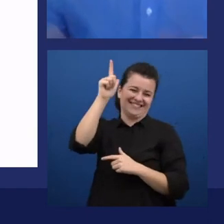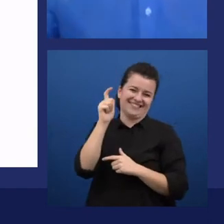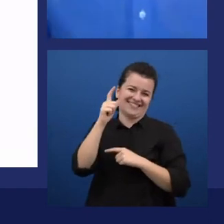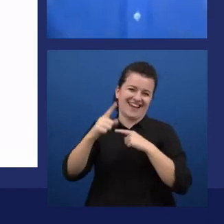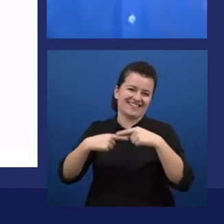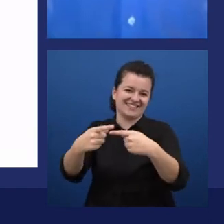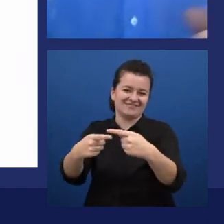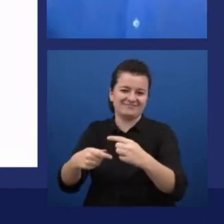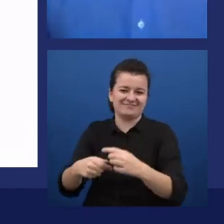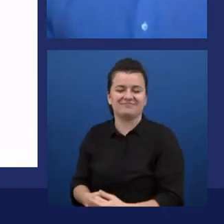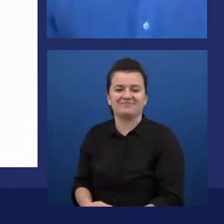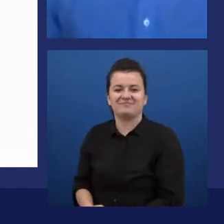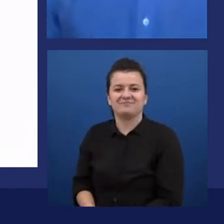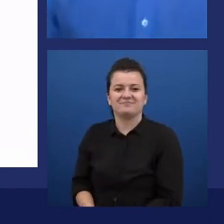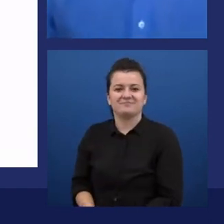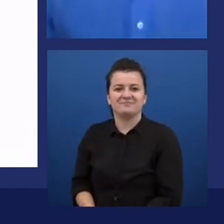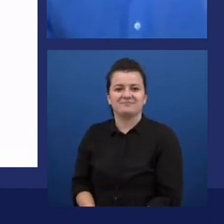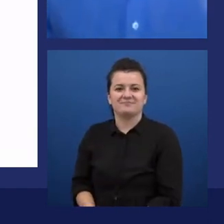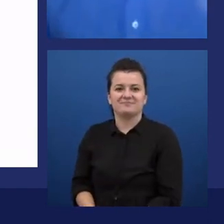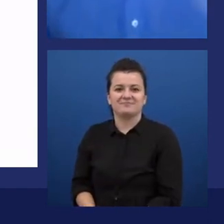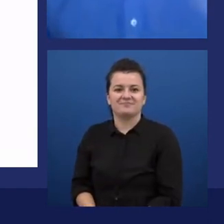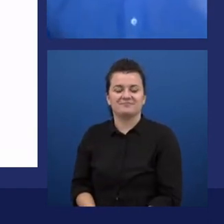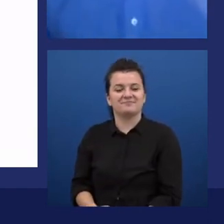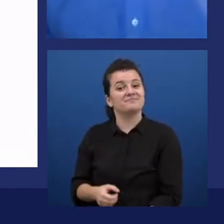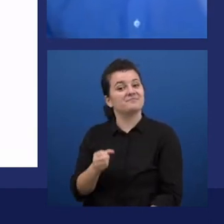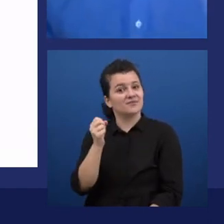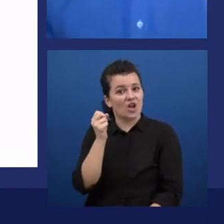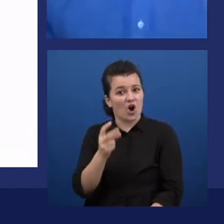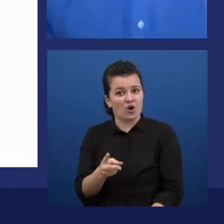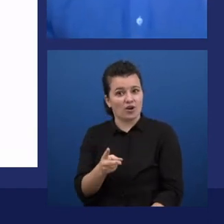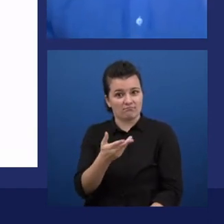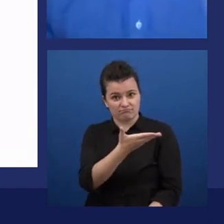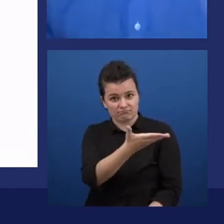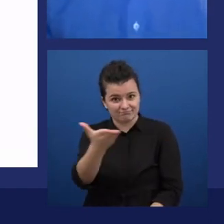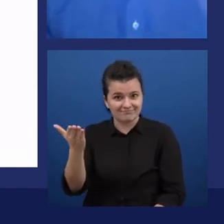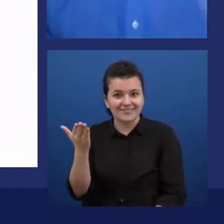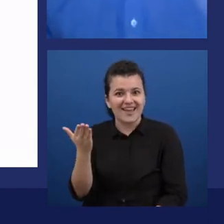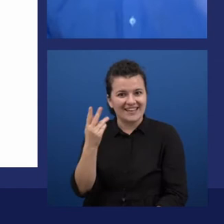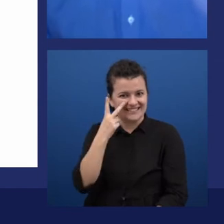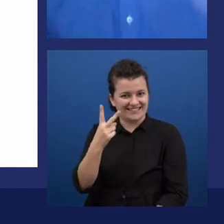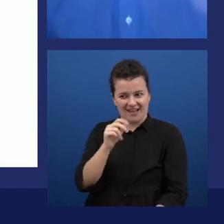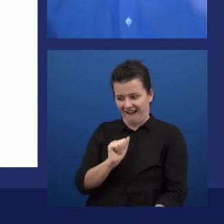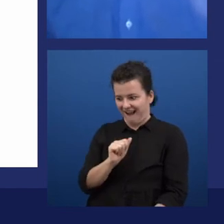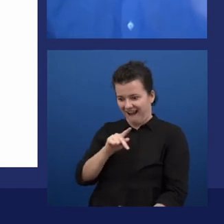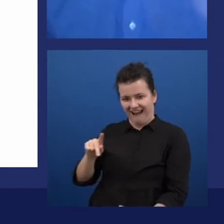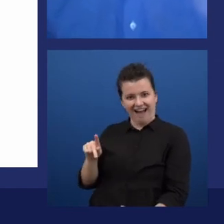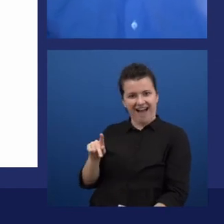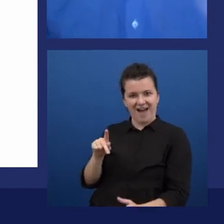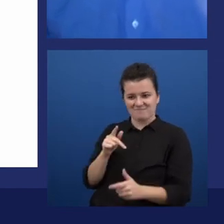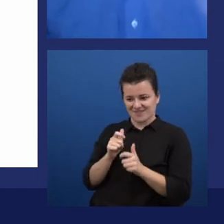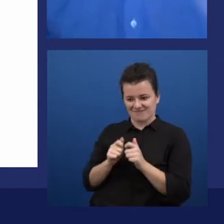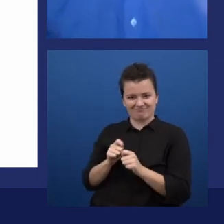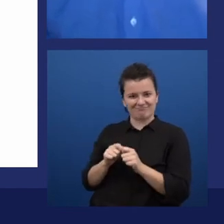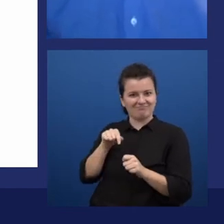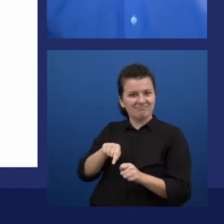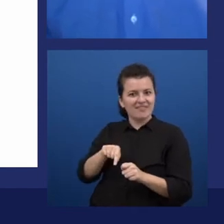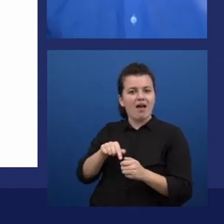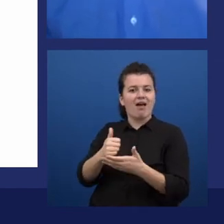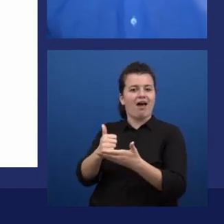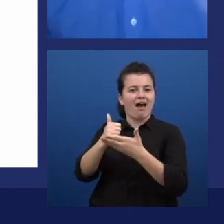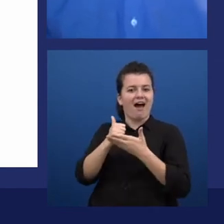All right, I really hope you get inspired to build apps that can be socially useful and